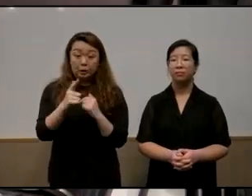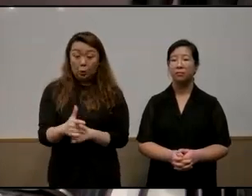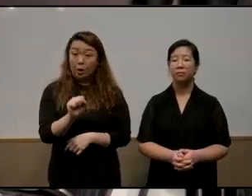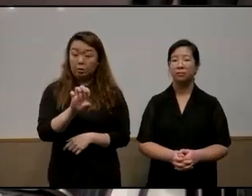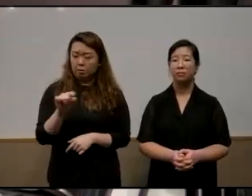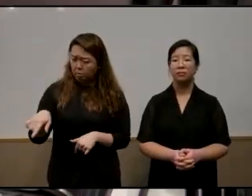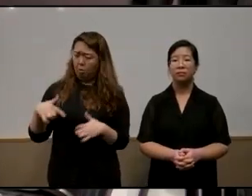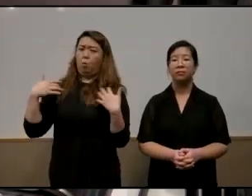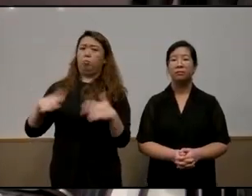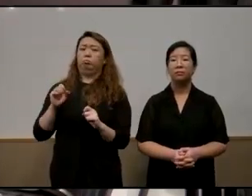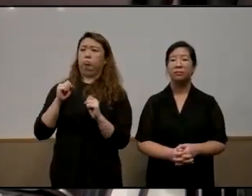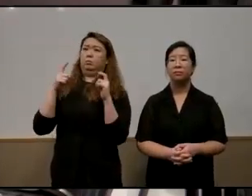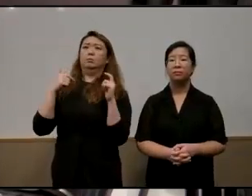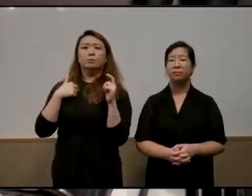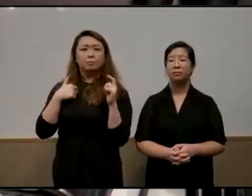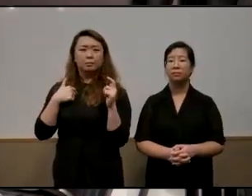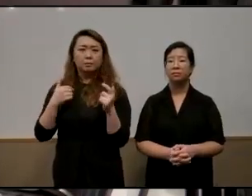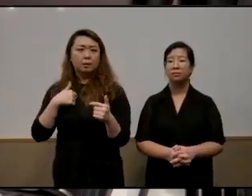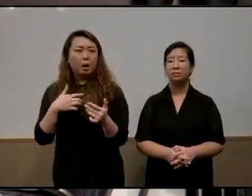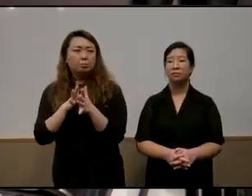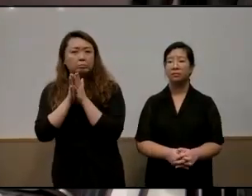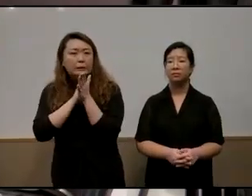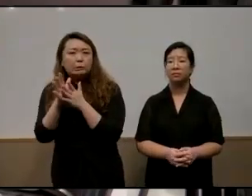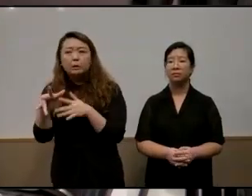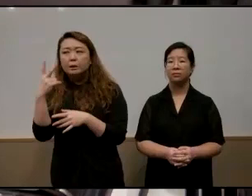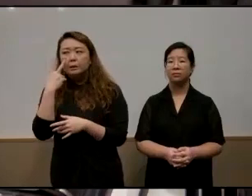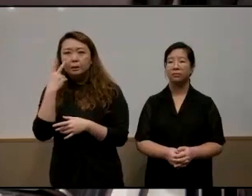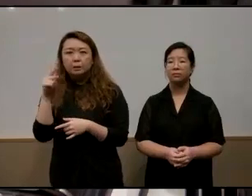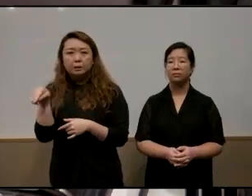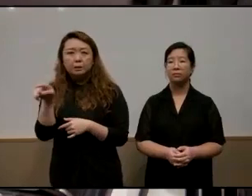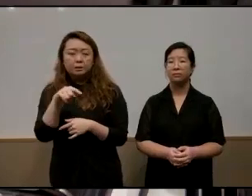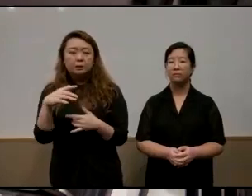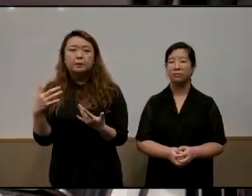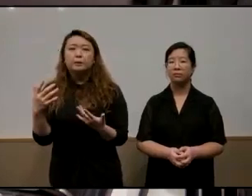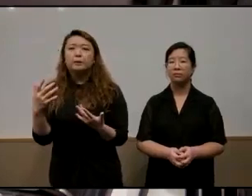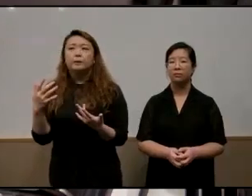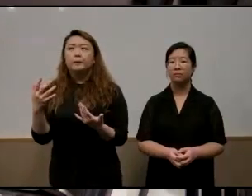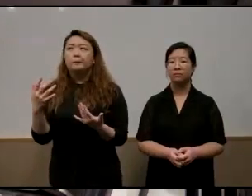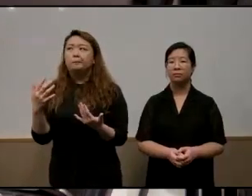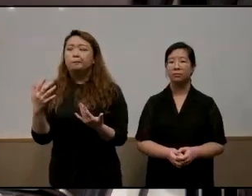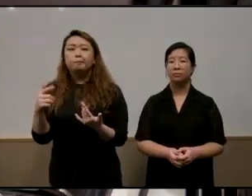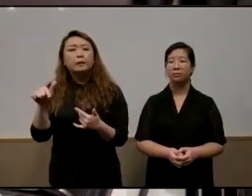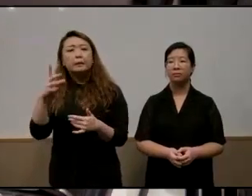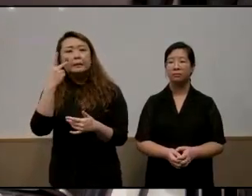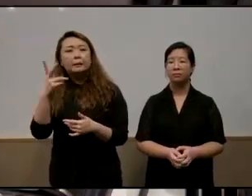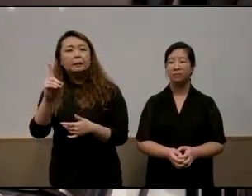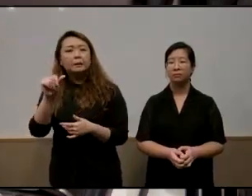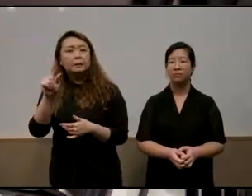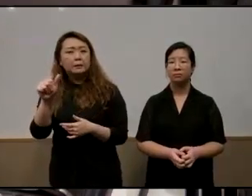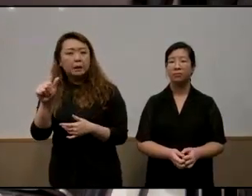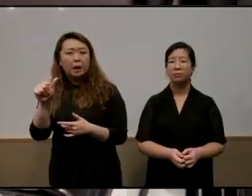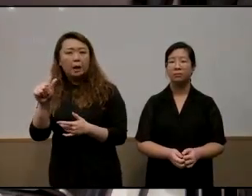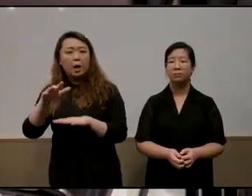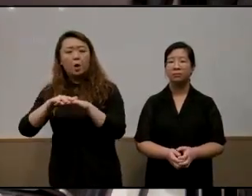me um i also would be interested in looking at um the the data on schools like